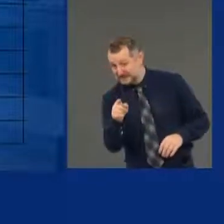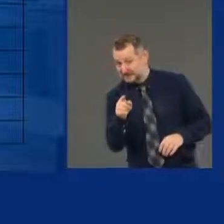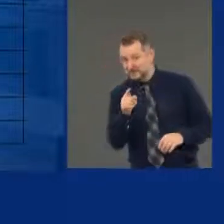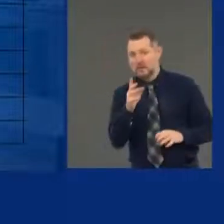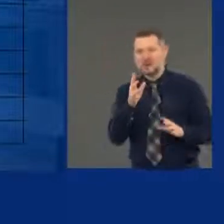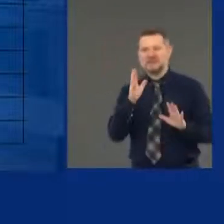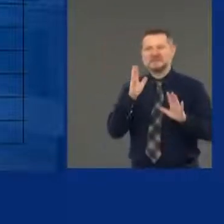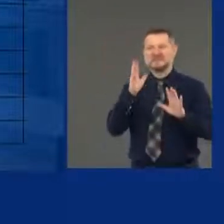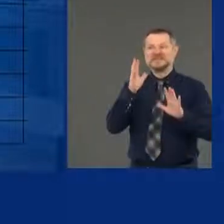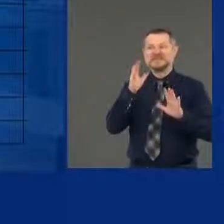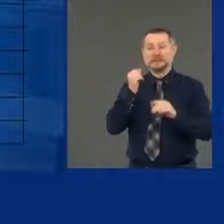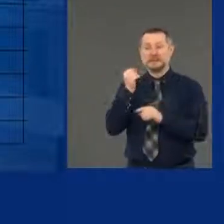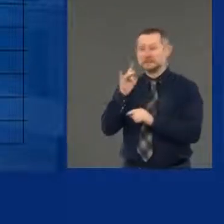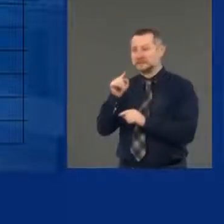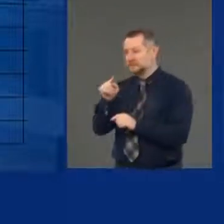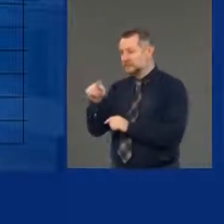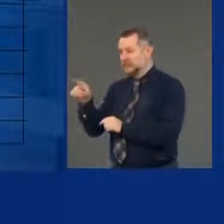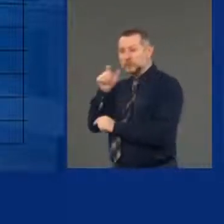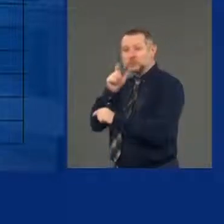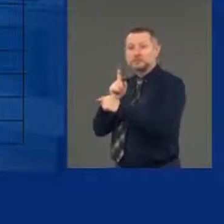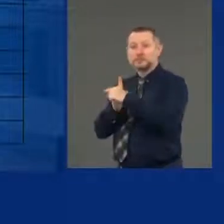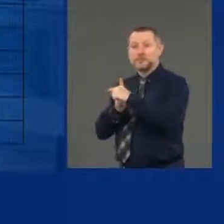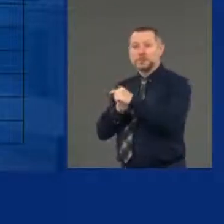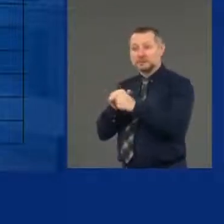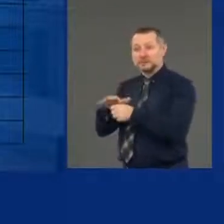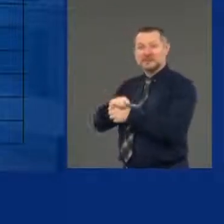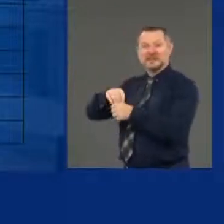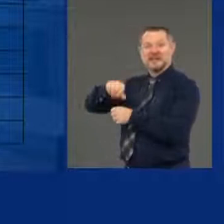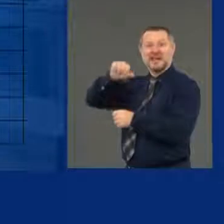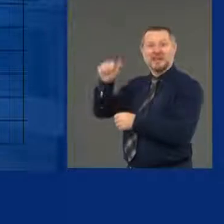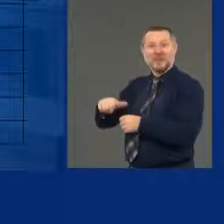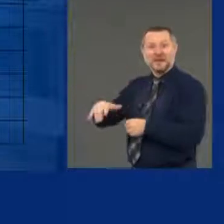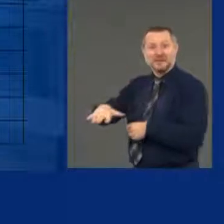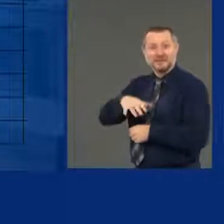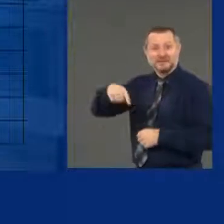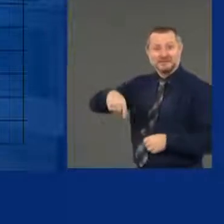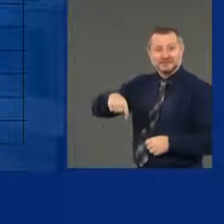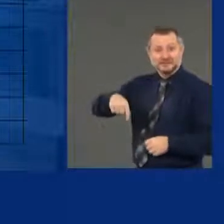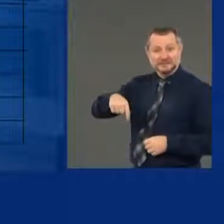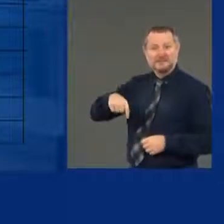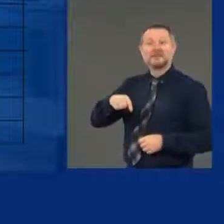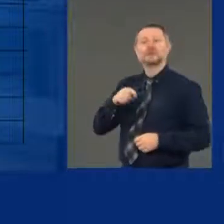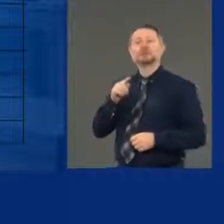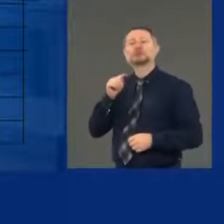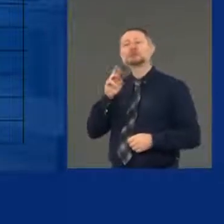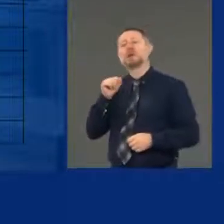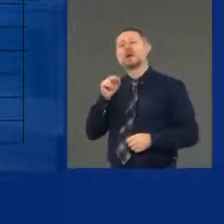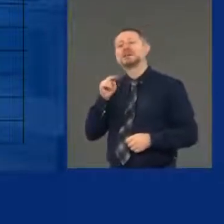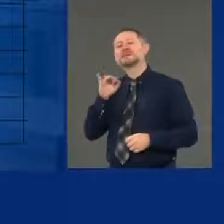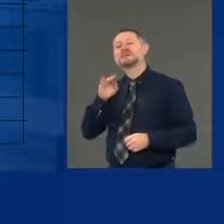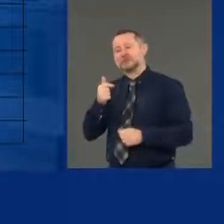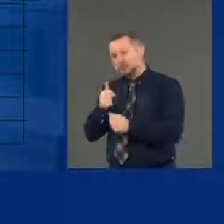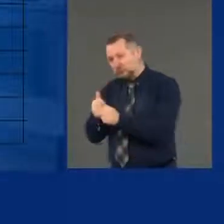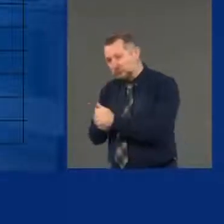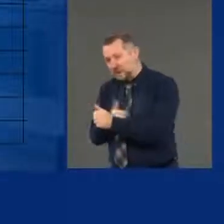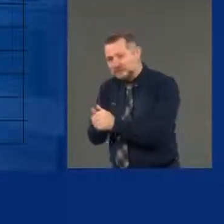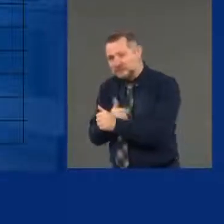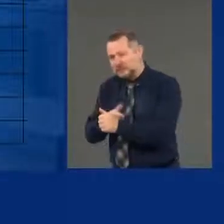who tested positive in the Capital Region. And the tracing operation then talks to those 18